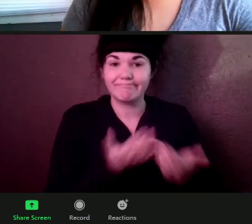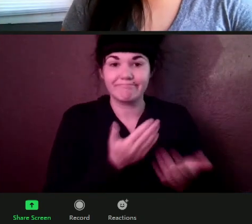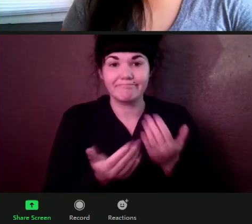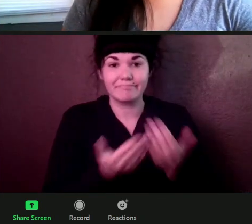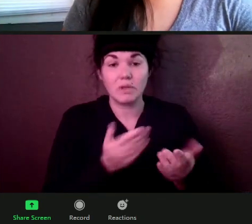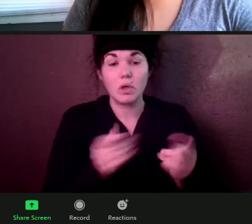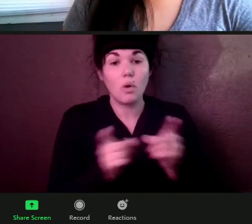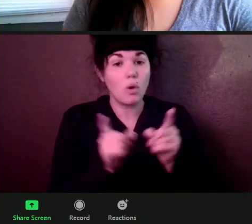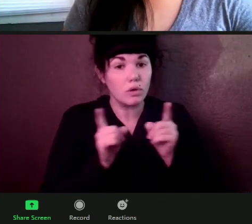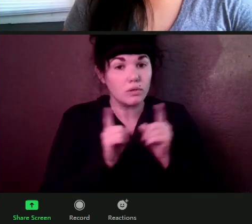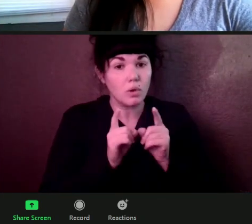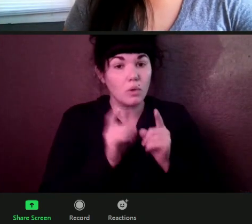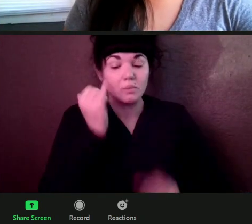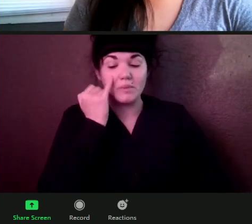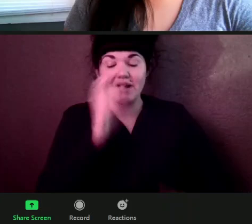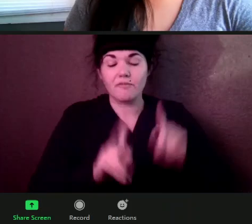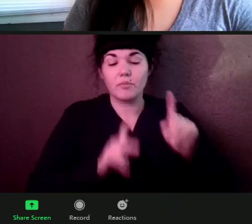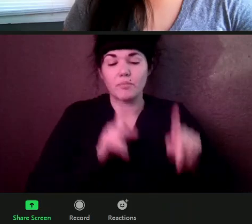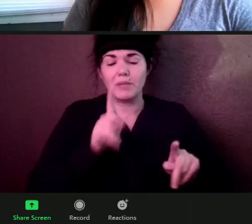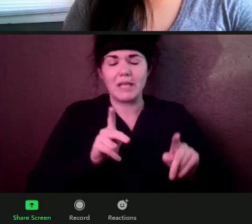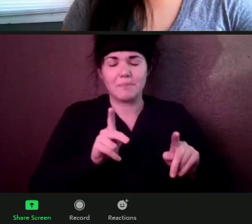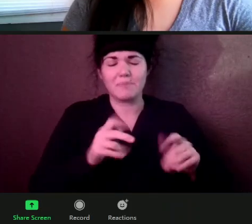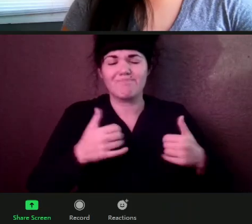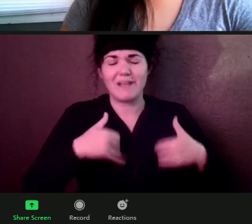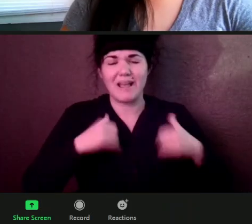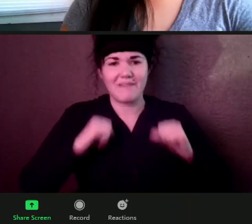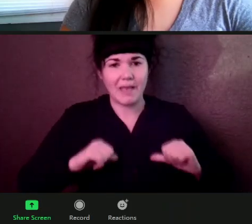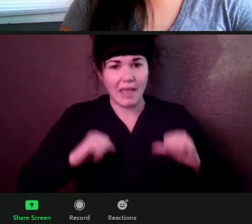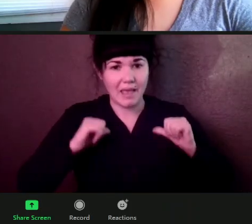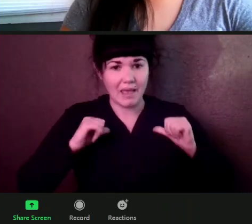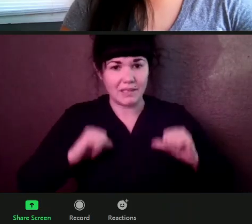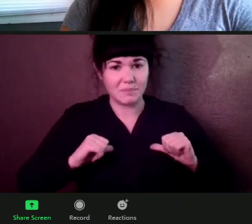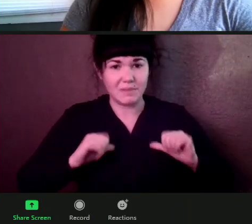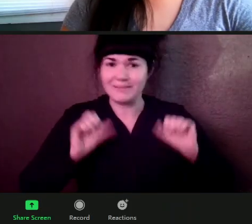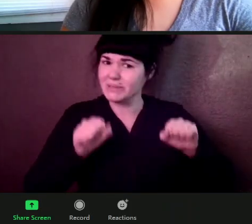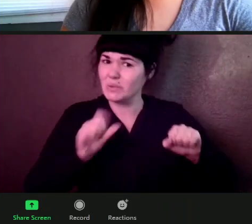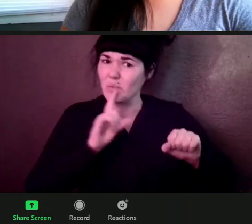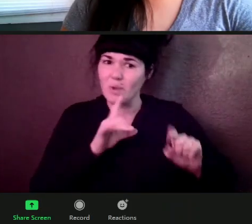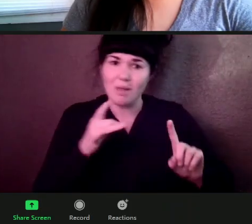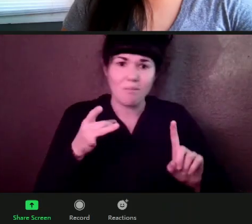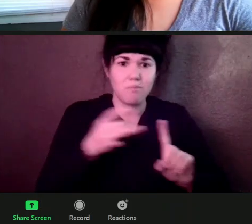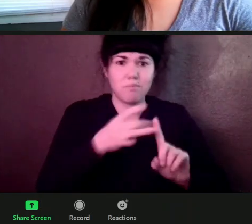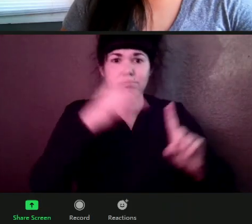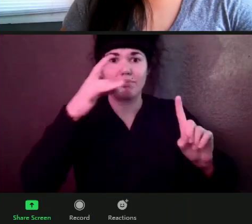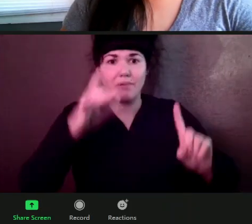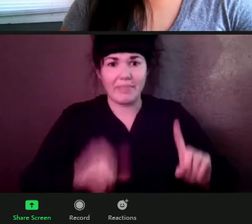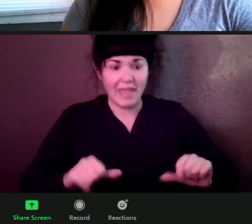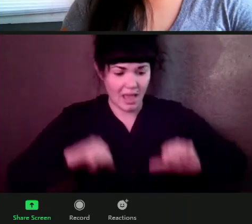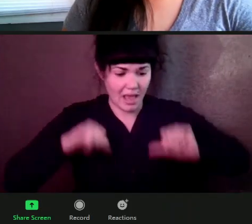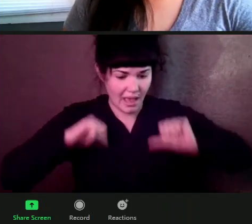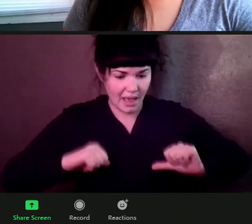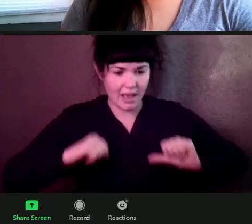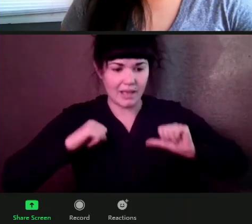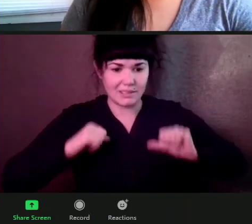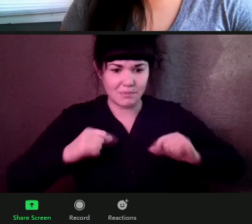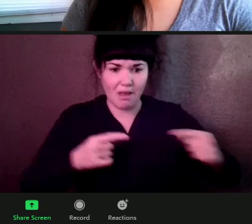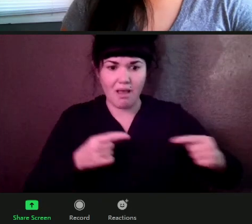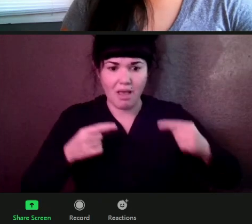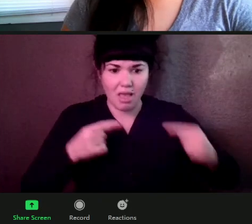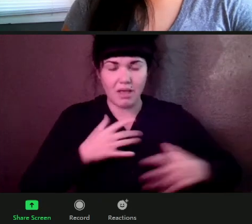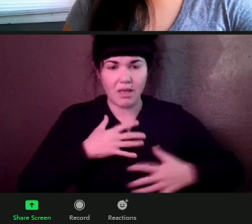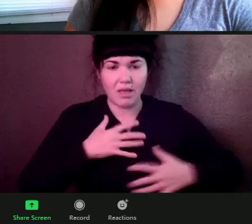asthma. Um, this can be a significant trigger, uh, for their asthma to, um, to, uh, flare up.